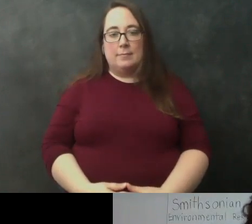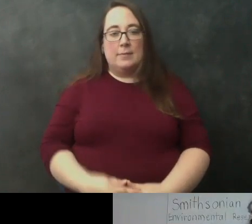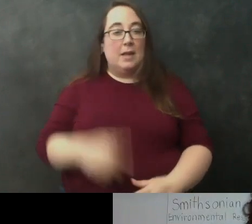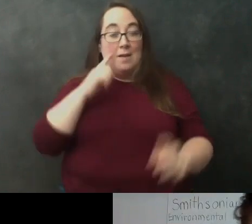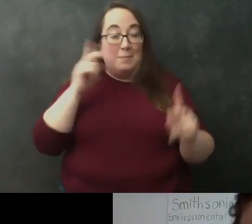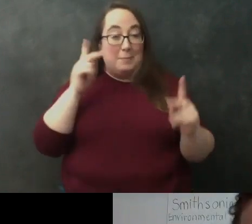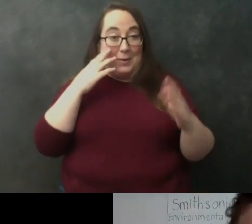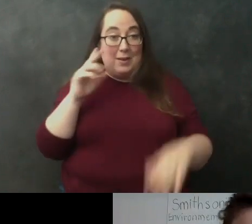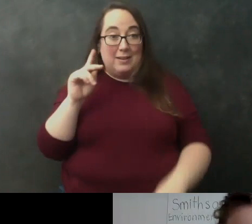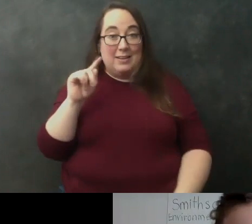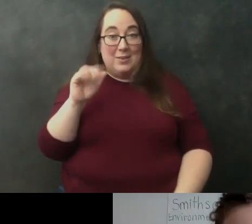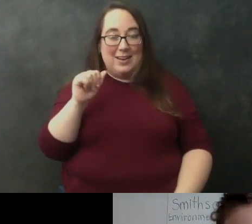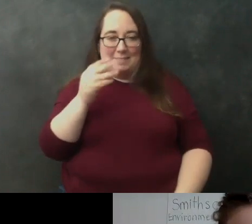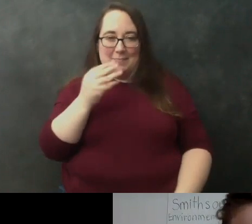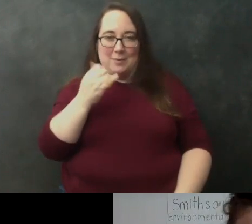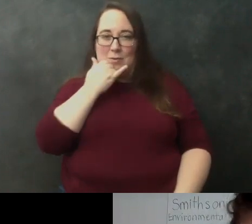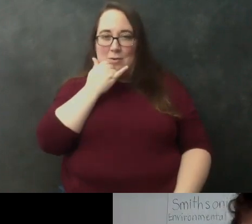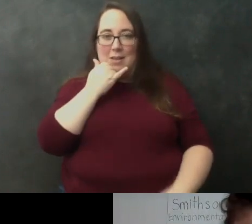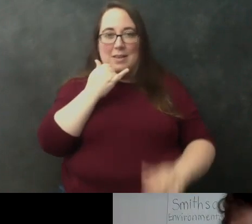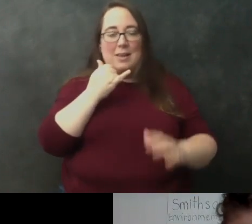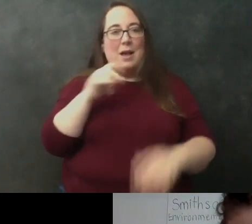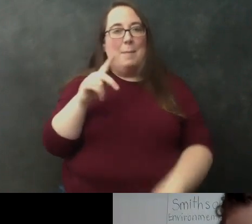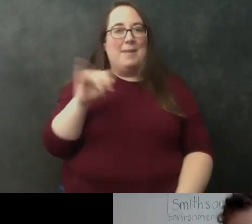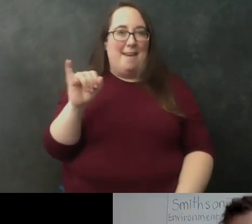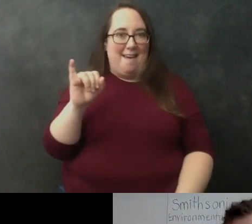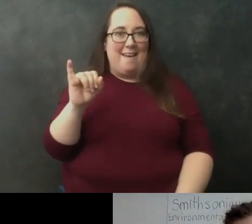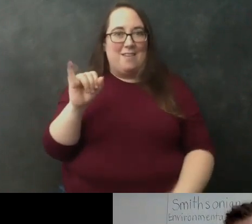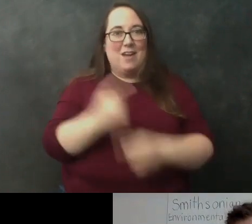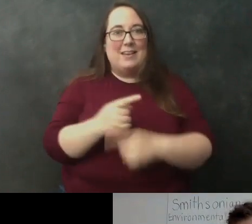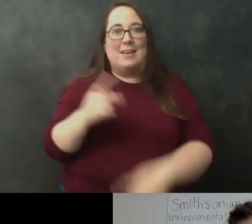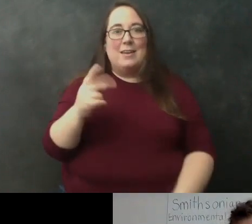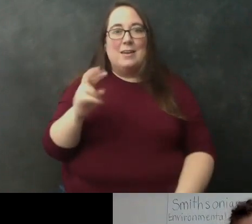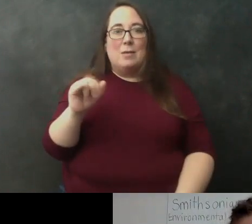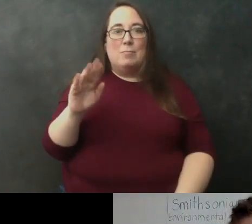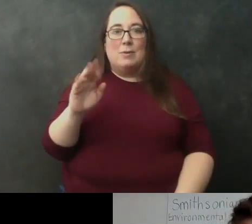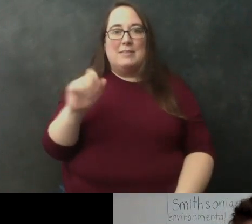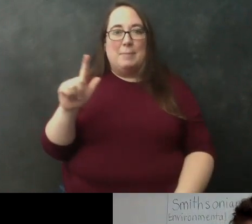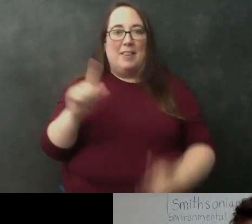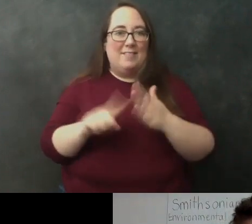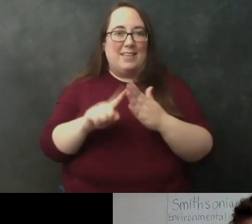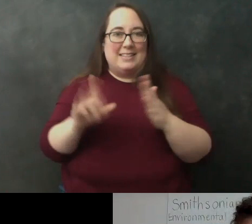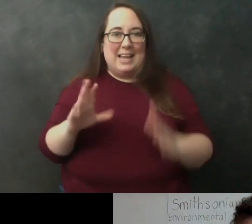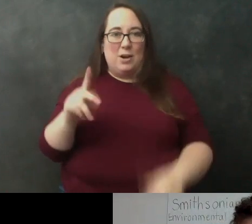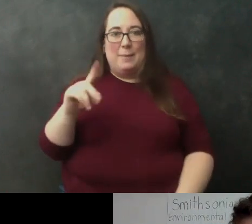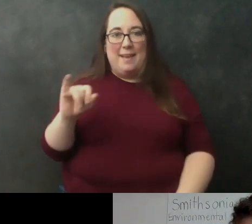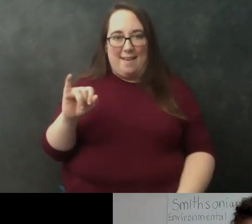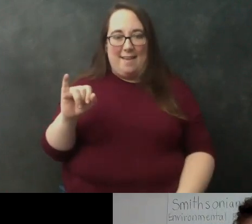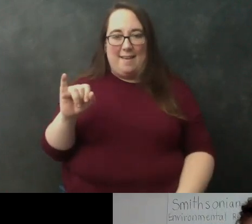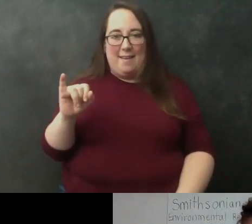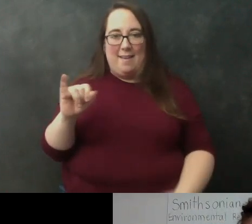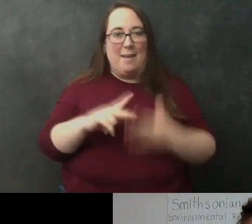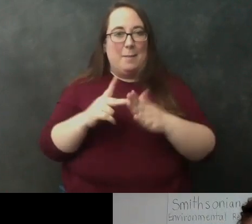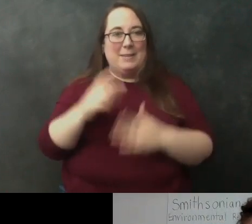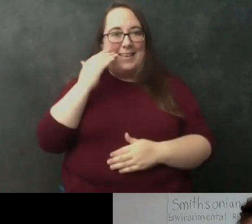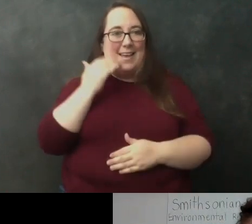and please correct me if i'm wrong you are a principal investigator right i am a principal investigator yes it means you're the head of your